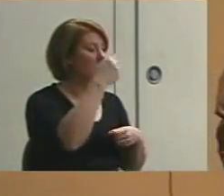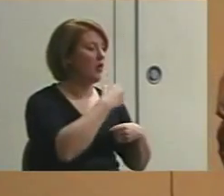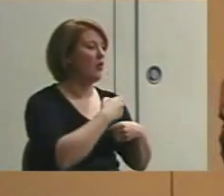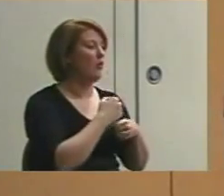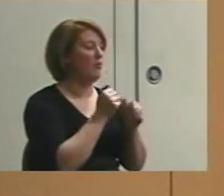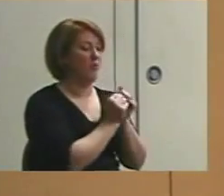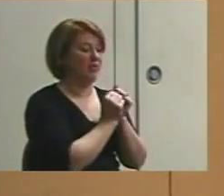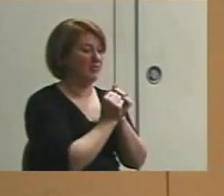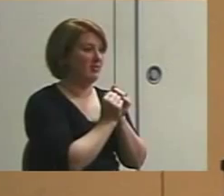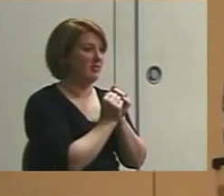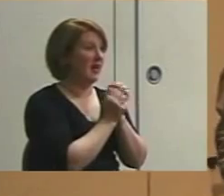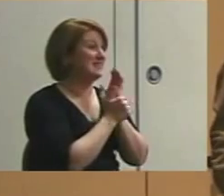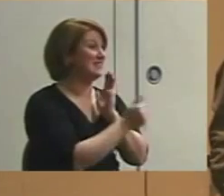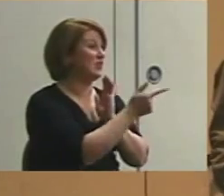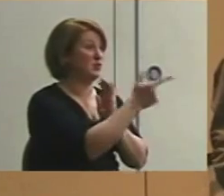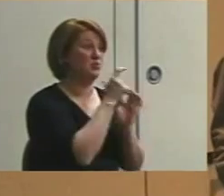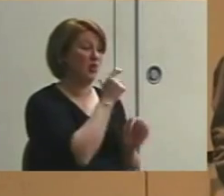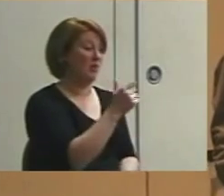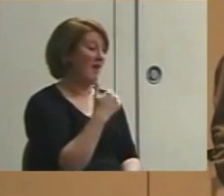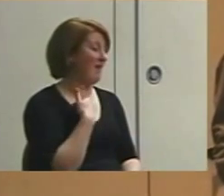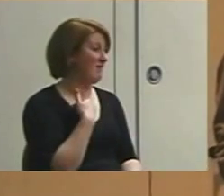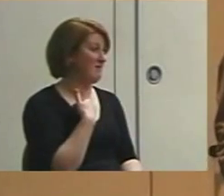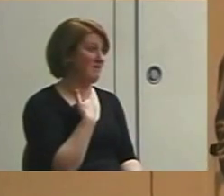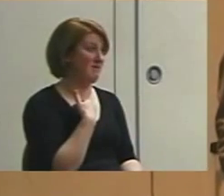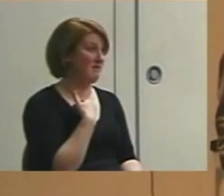skill that you don't have.